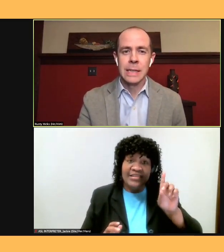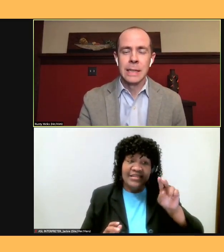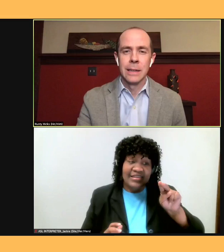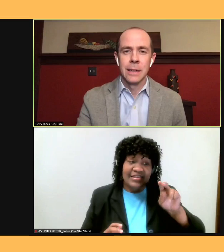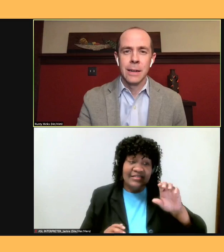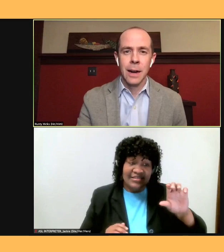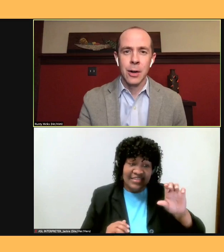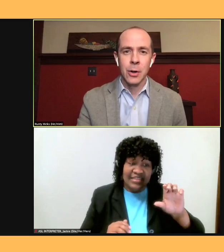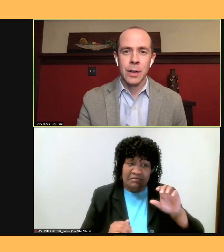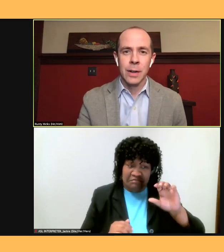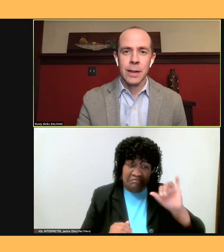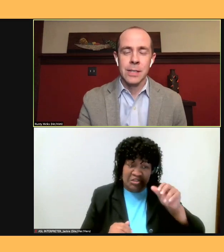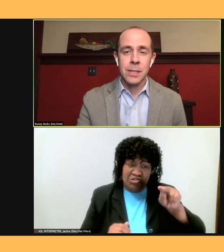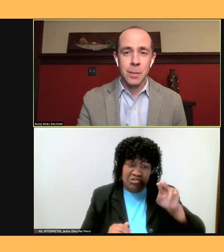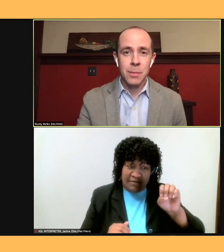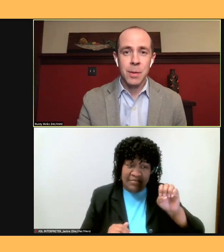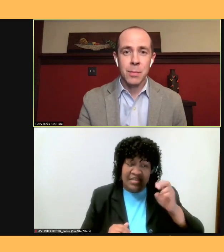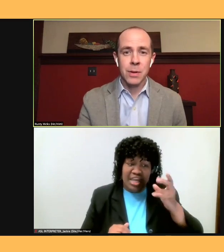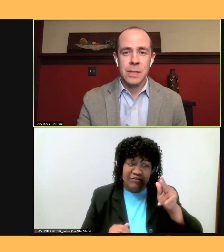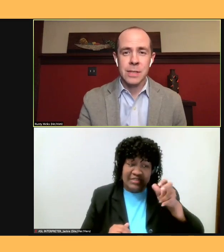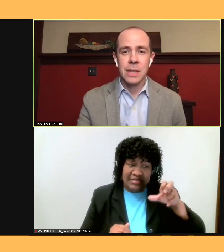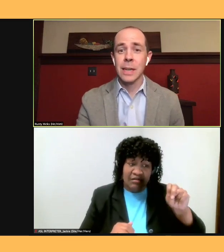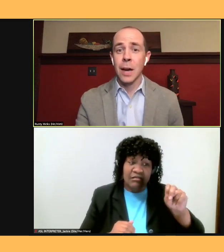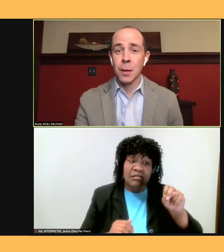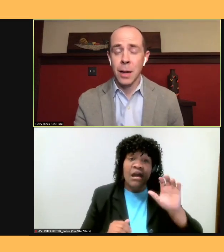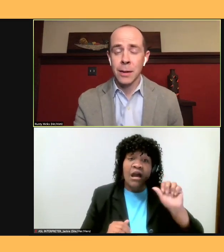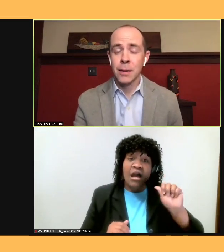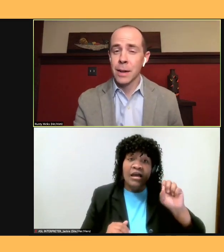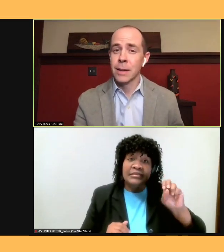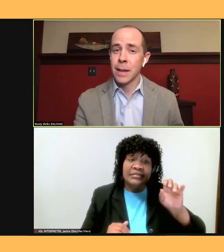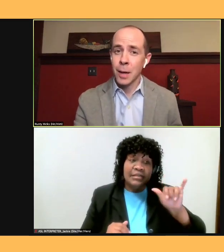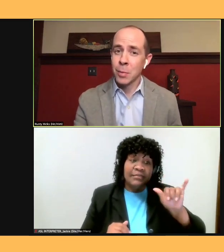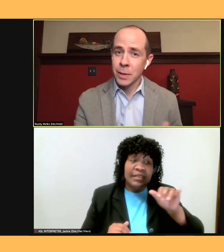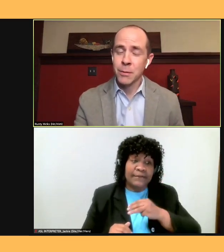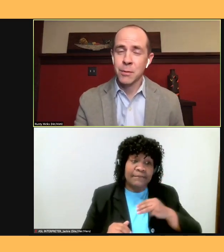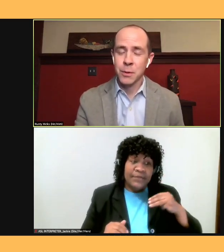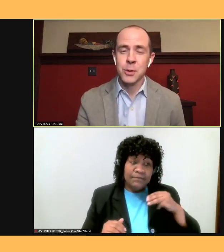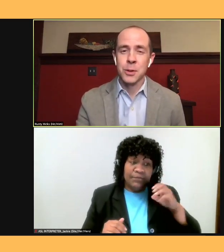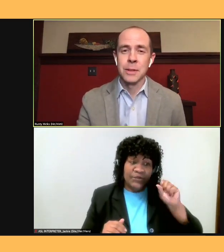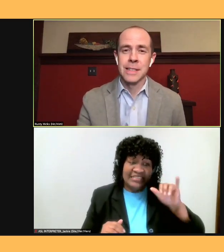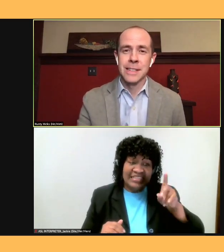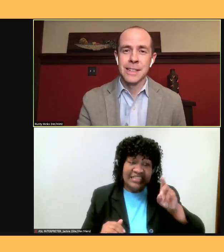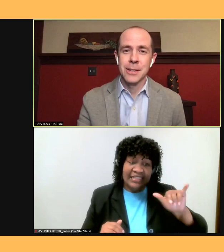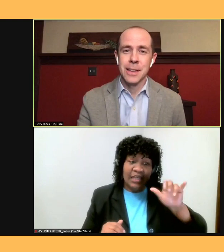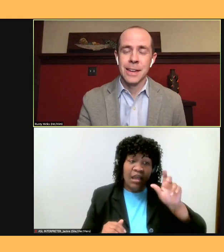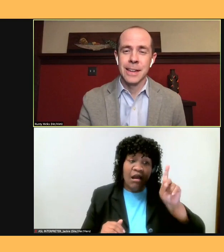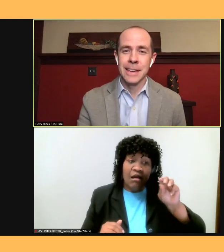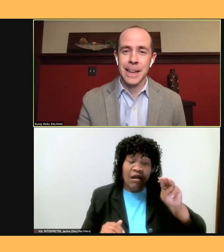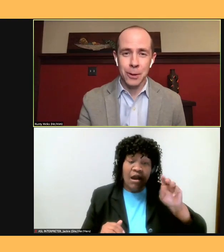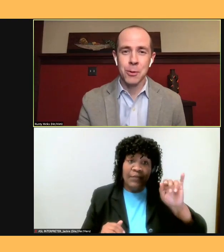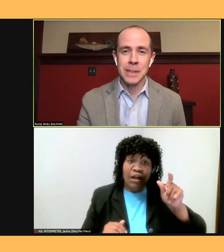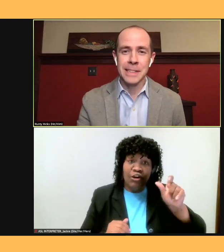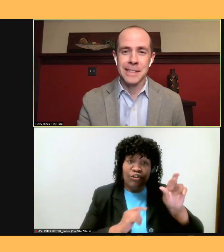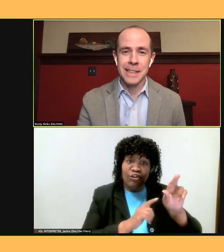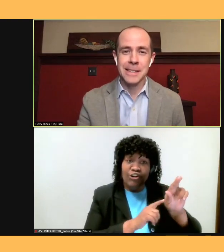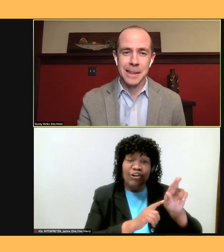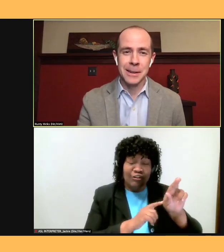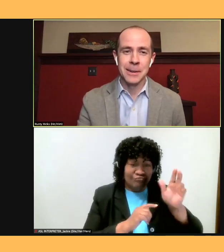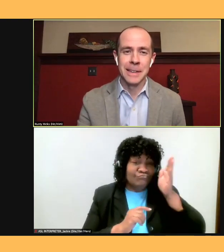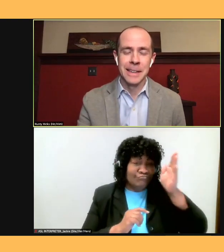our Assembly Member, Sidney Kamlager, and I believe future California State Senator,